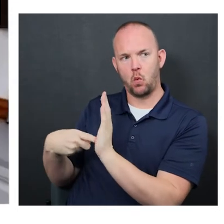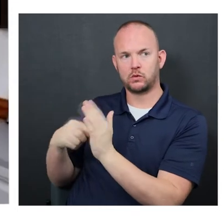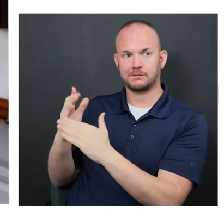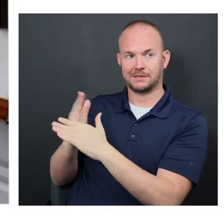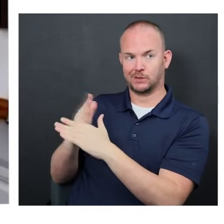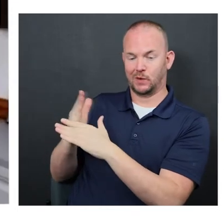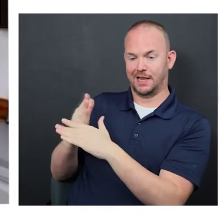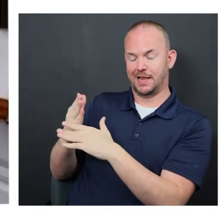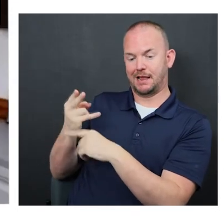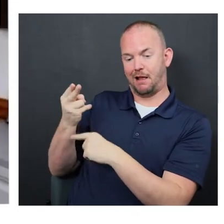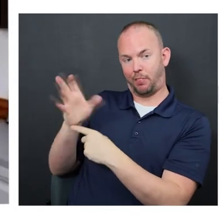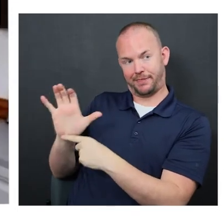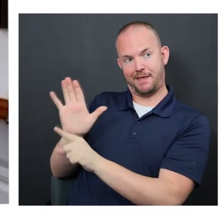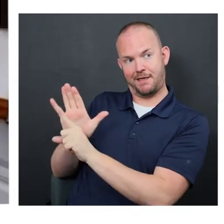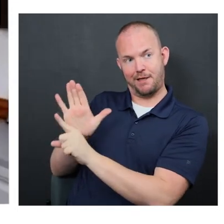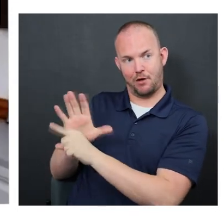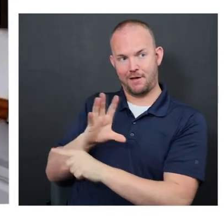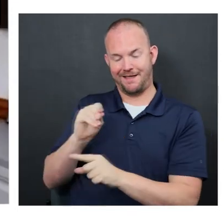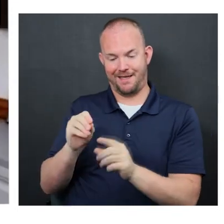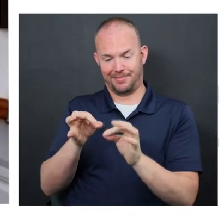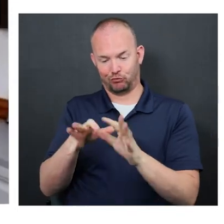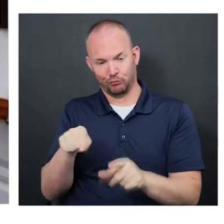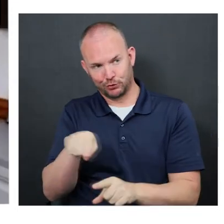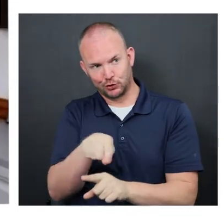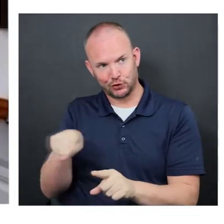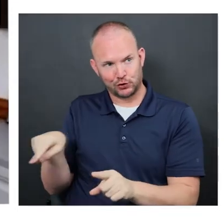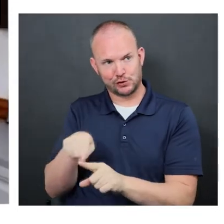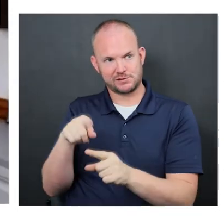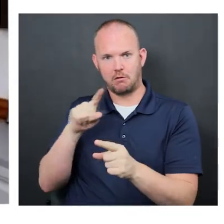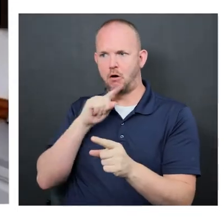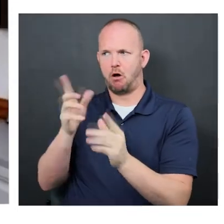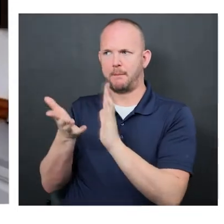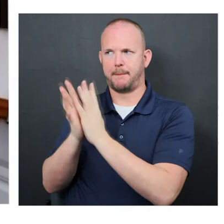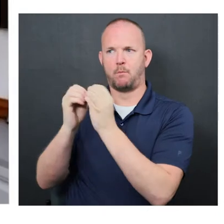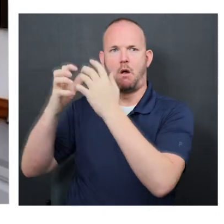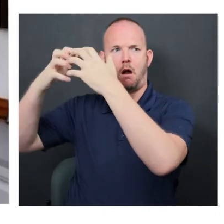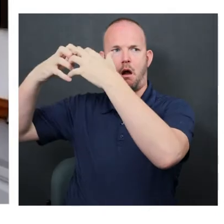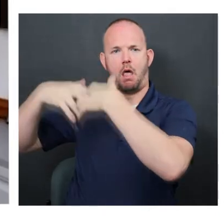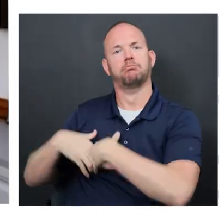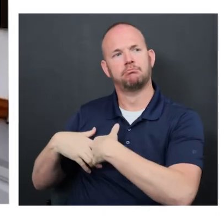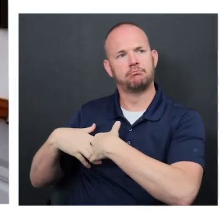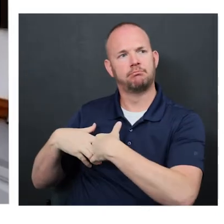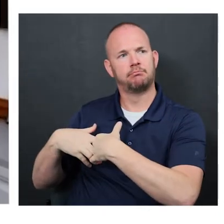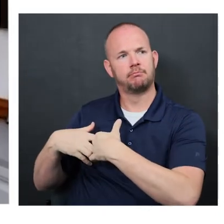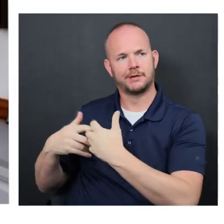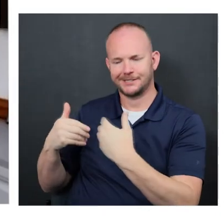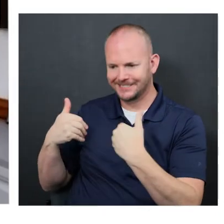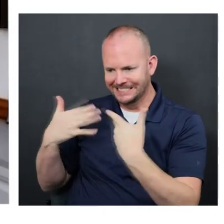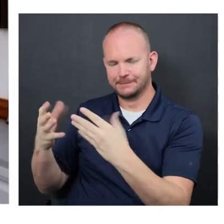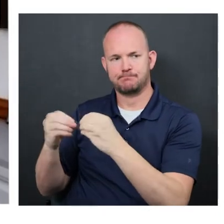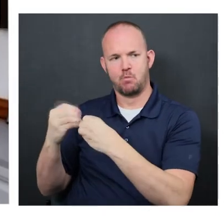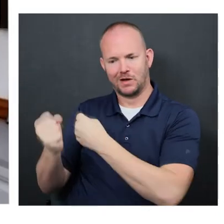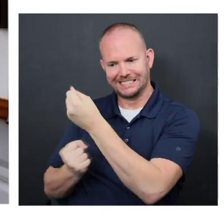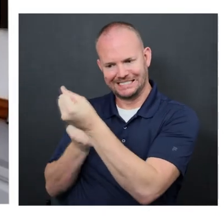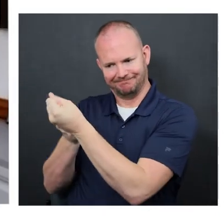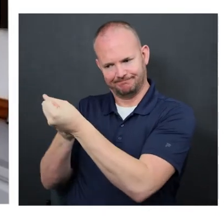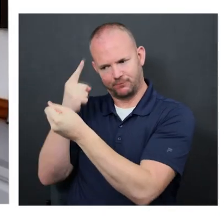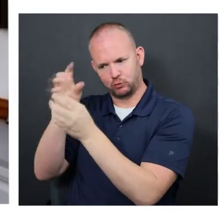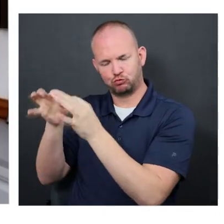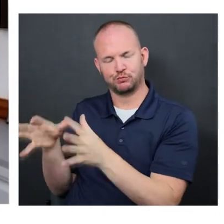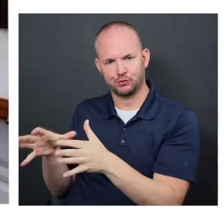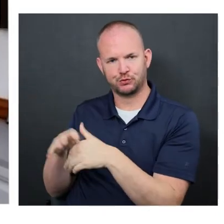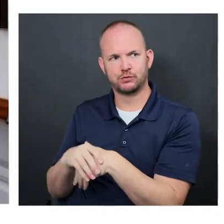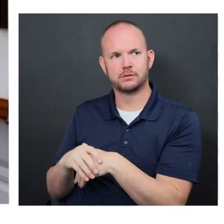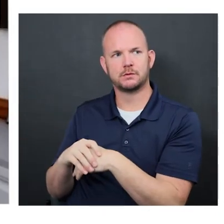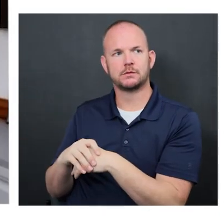between the healthcare providers and the interpreters came kind of broke down. They, they embraced the interpreters in a way